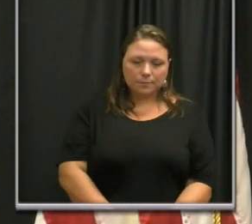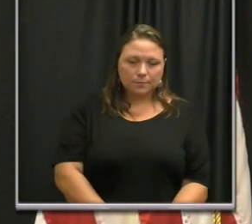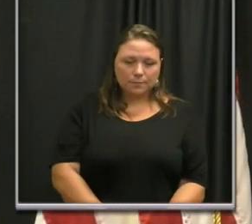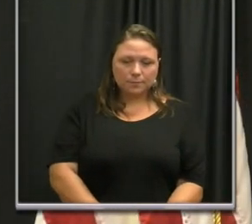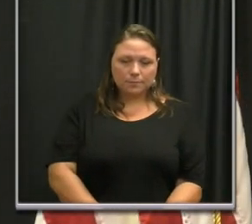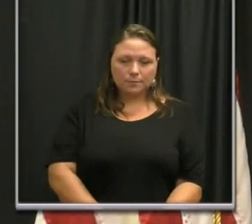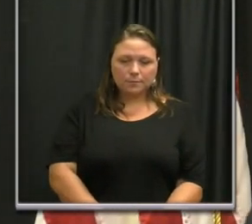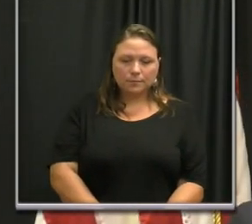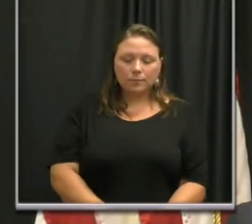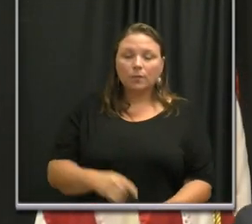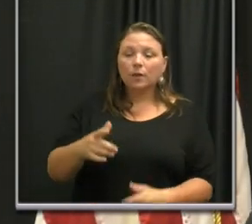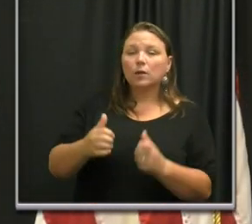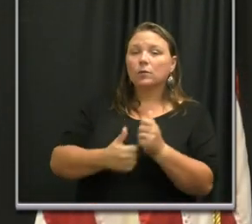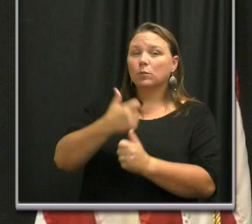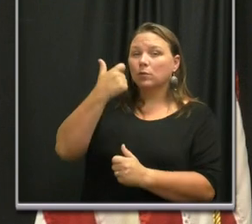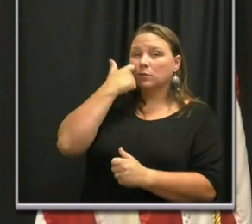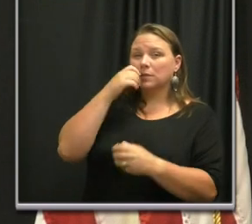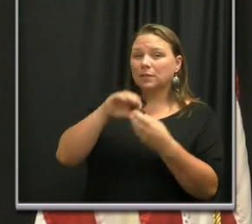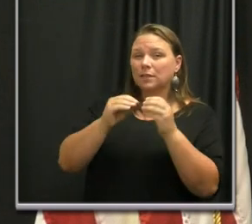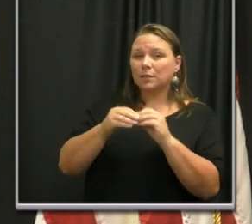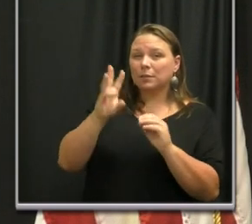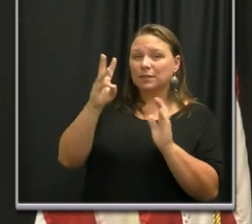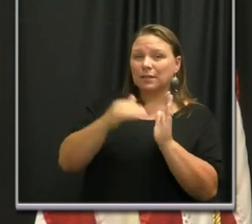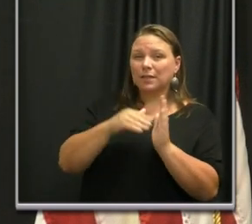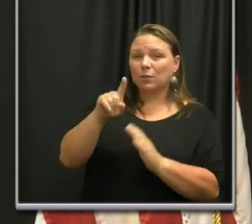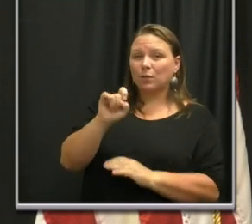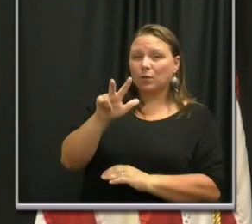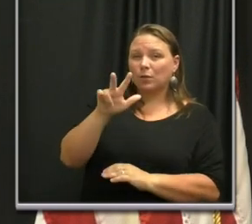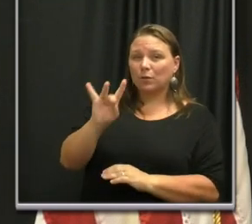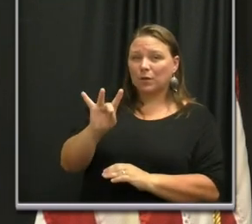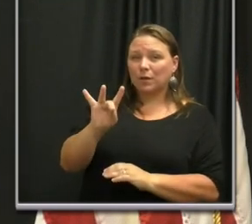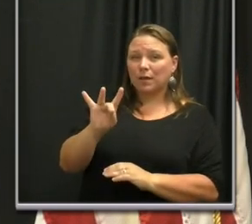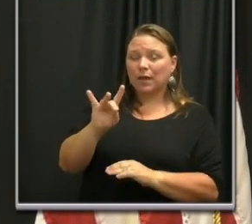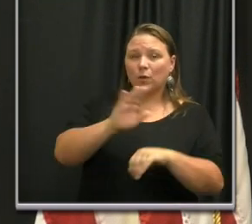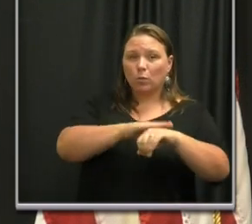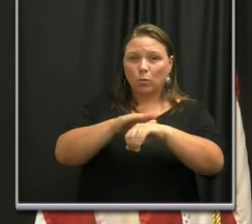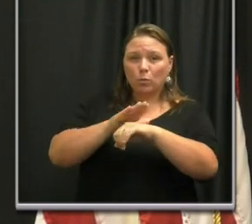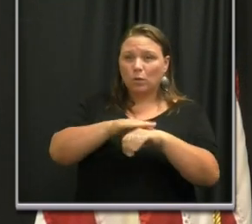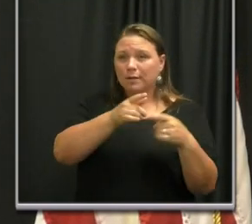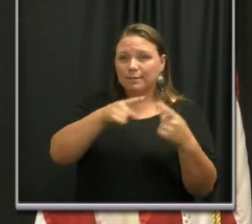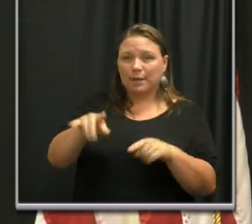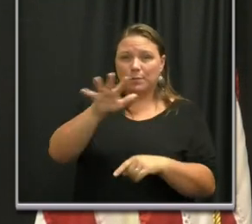Ian, the latest number from the MNPD is 6,138 verbal warnings.